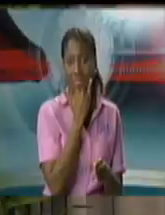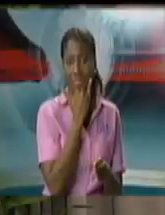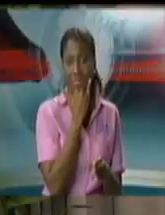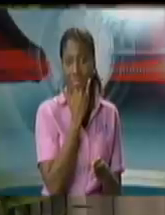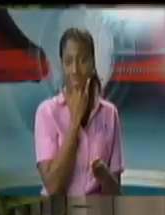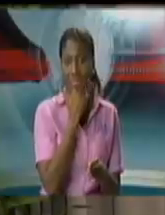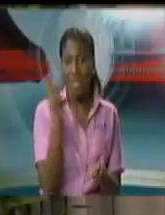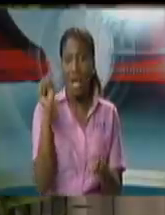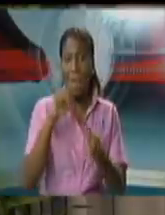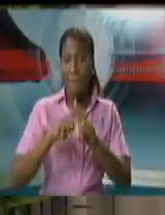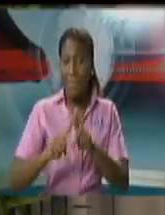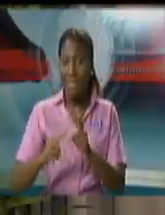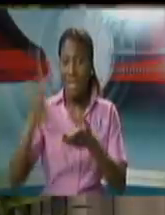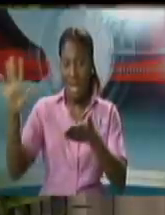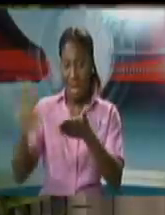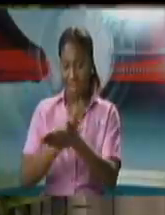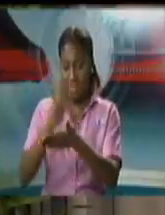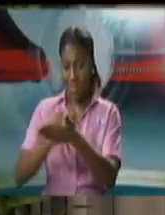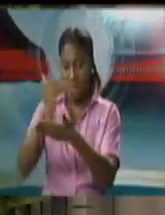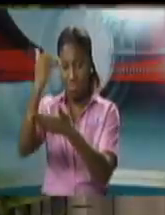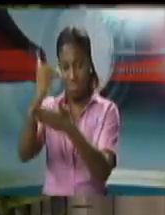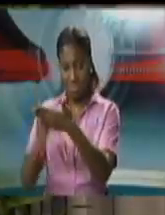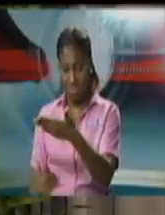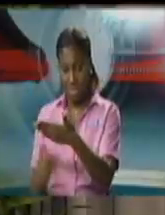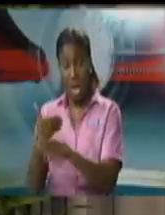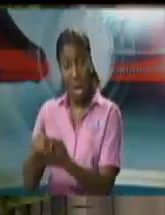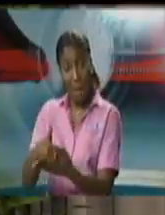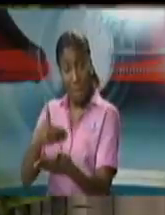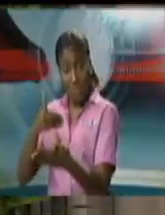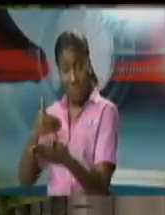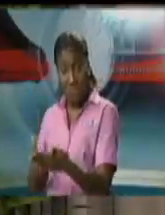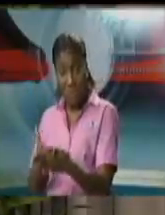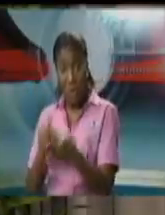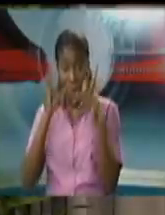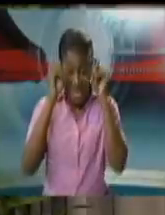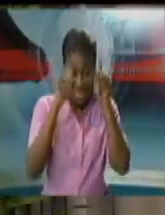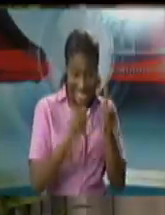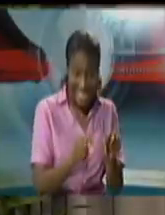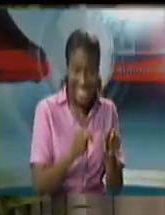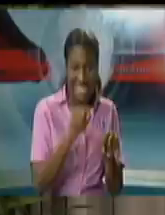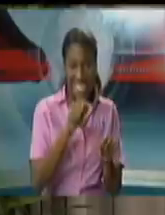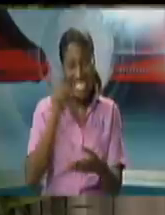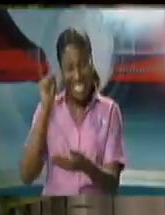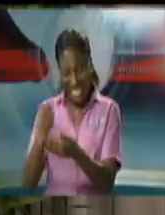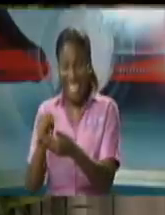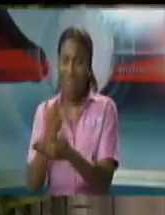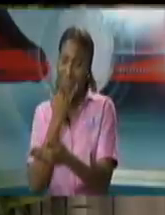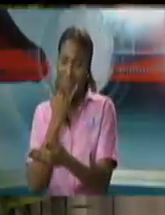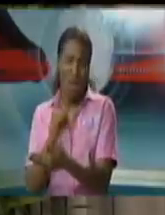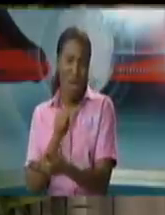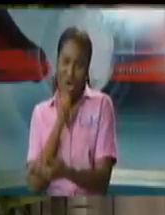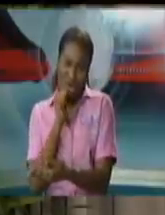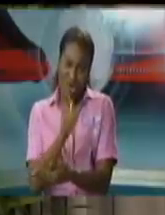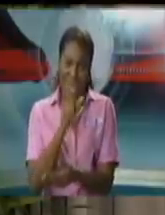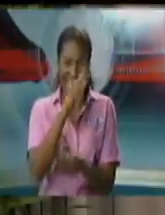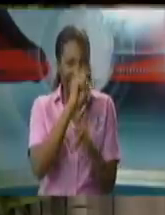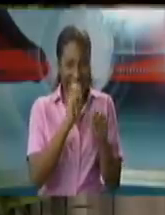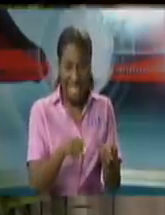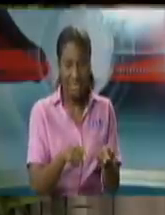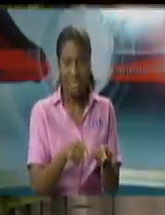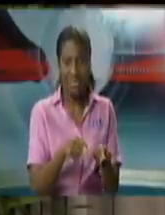physical document is received by persons who are in the process of considering discharge. There is